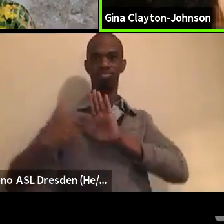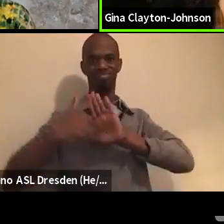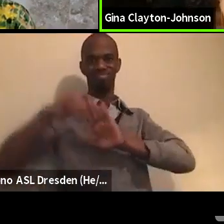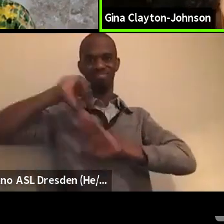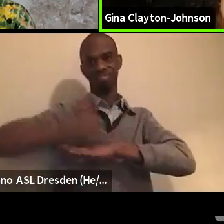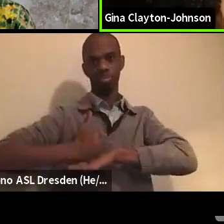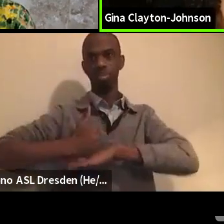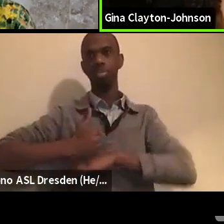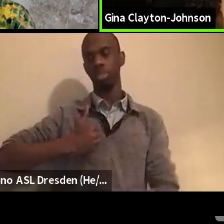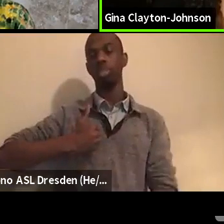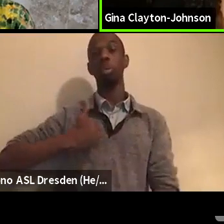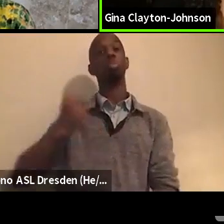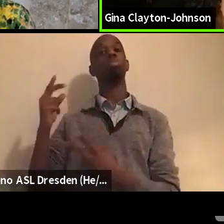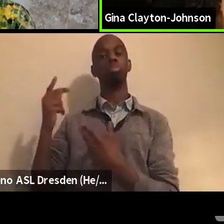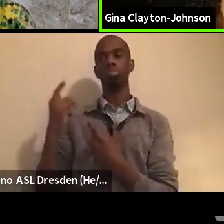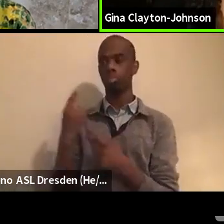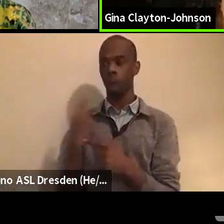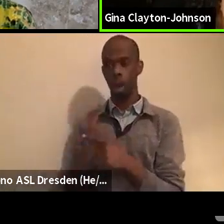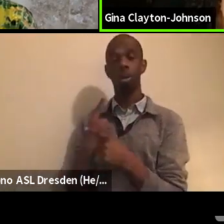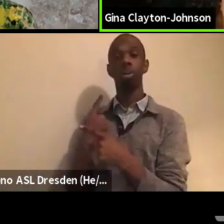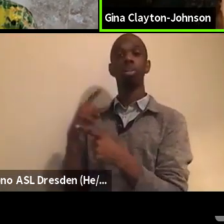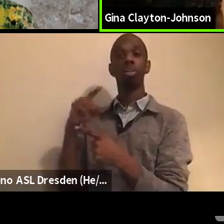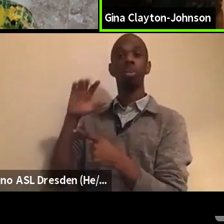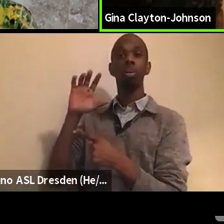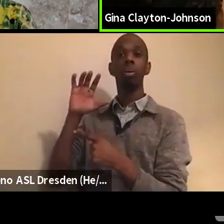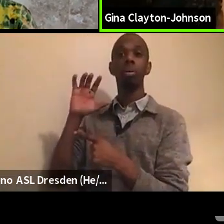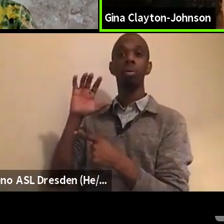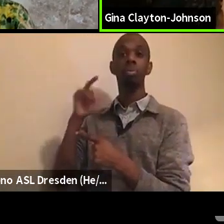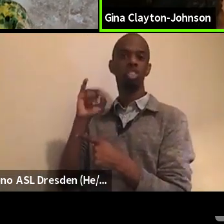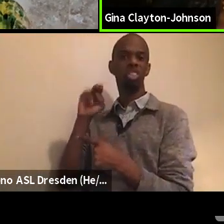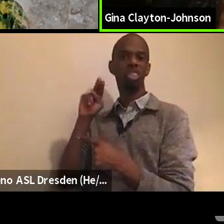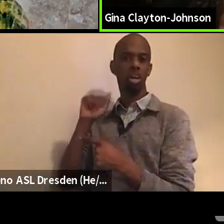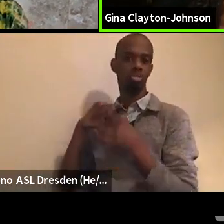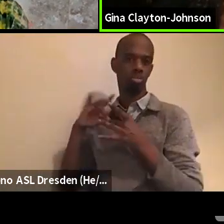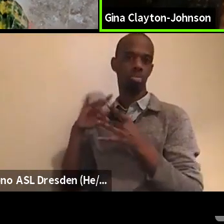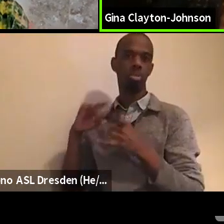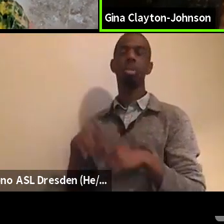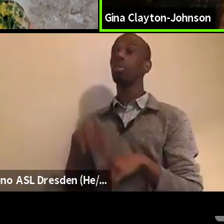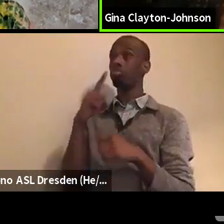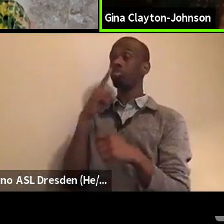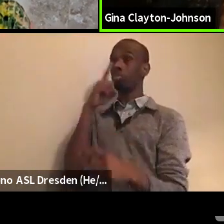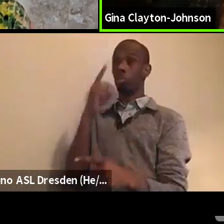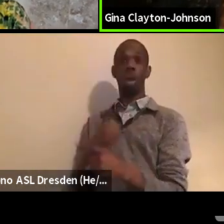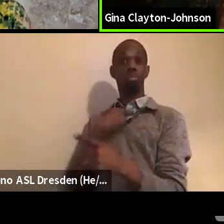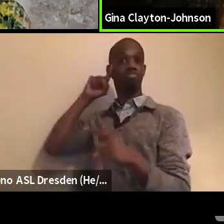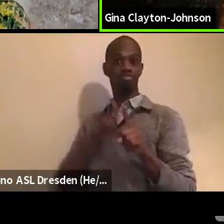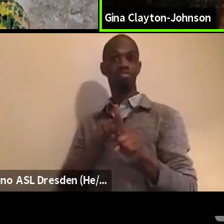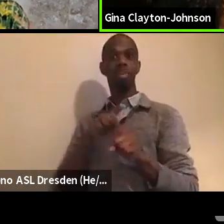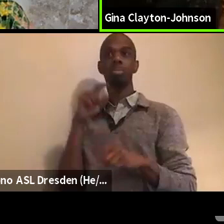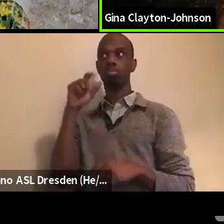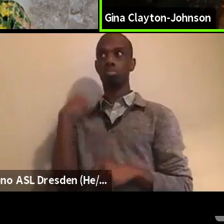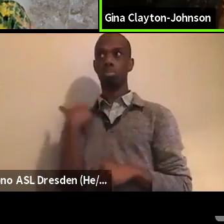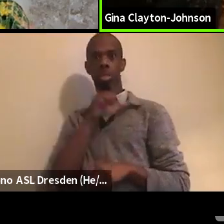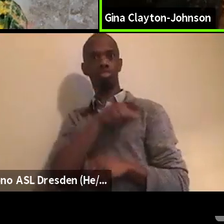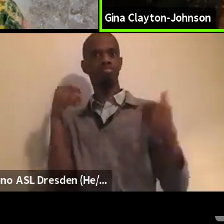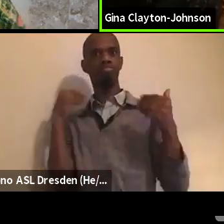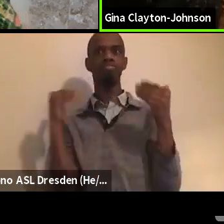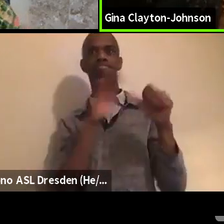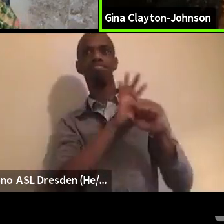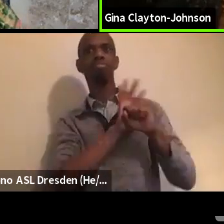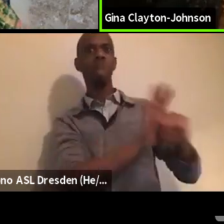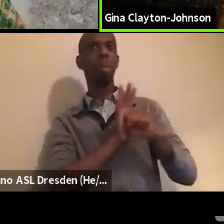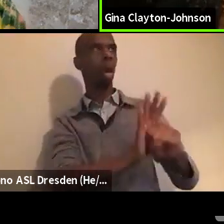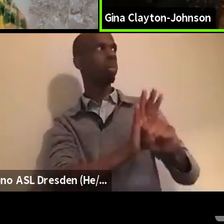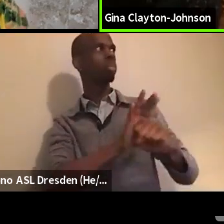Absolutely. So I'm, I'm so glad for this question. We do need to put pressure on our members of Congress, um, to take